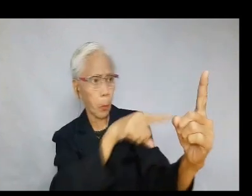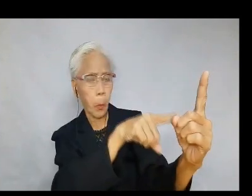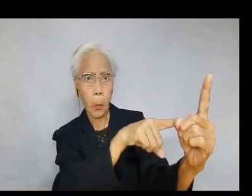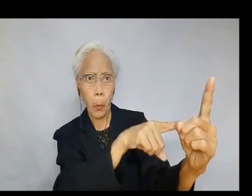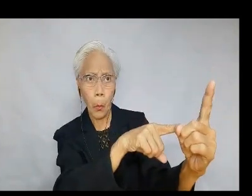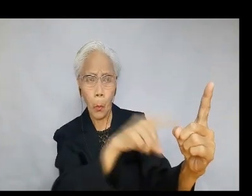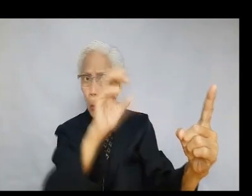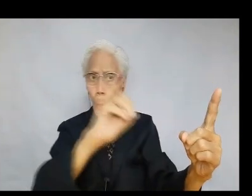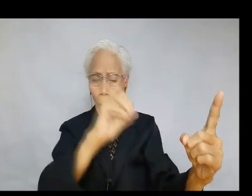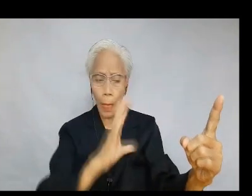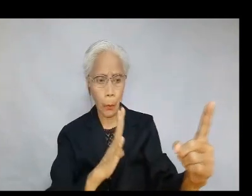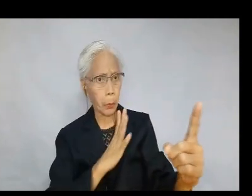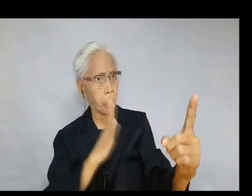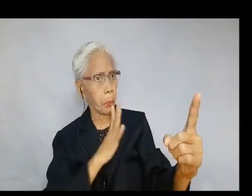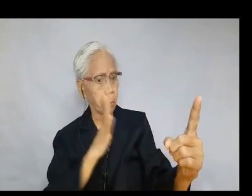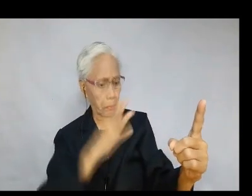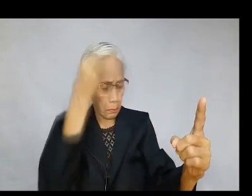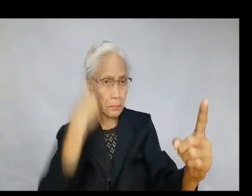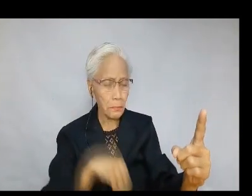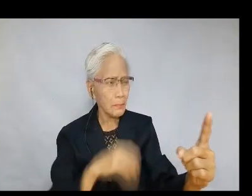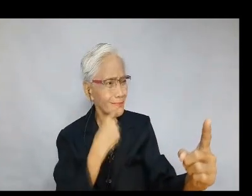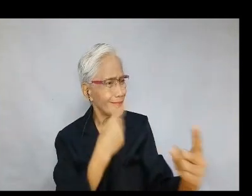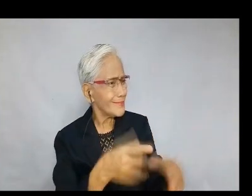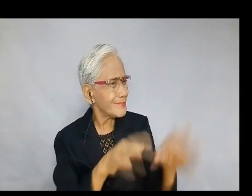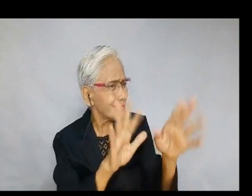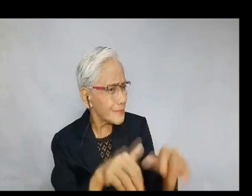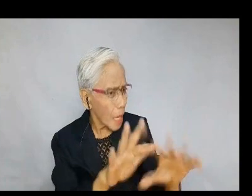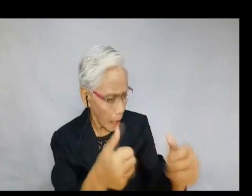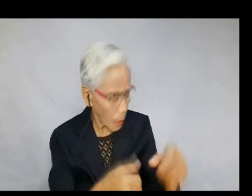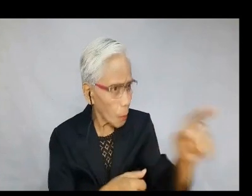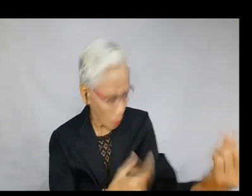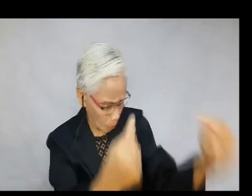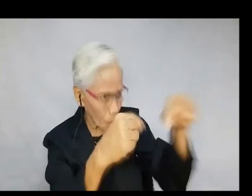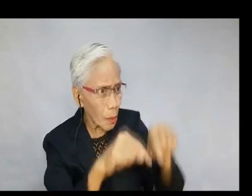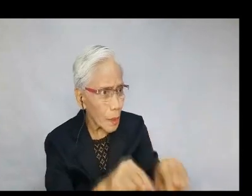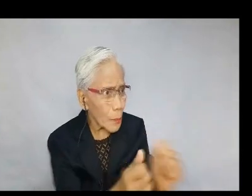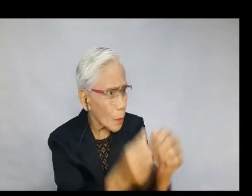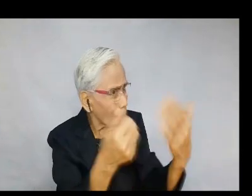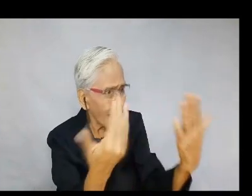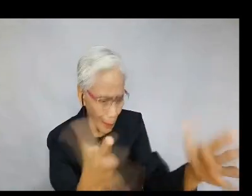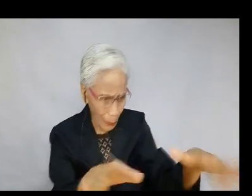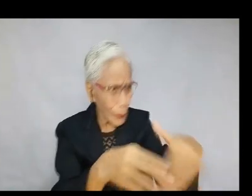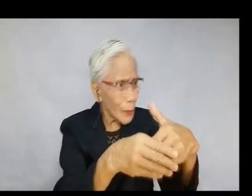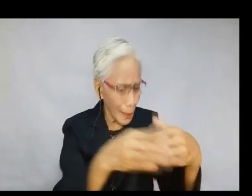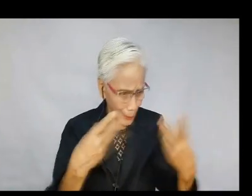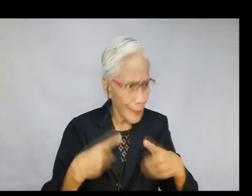garment. The king said to him, My friend, how is it that you came in here without a wedding garment?